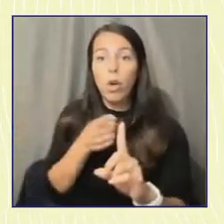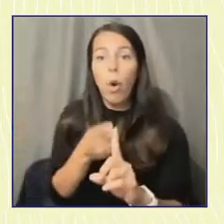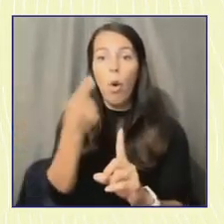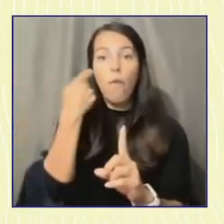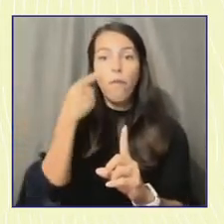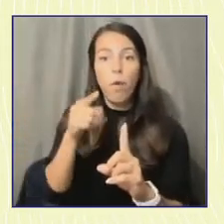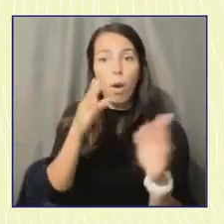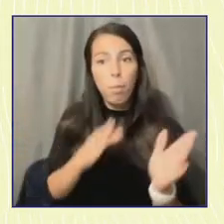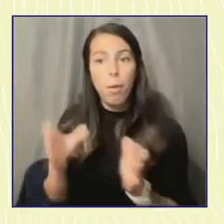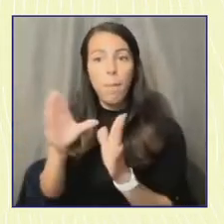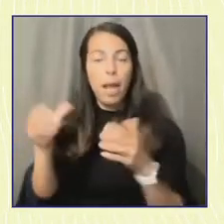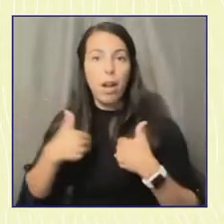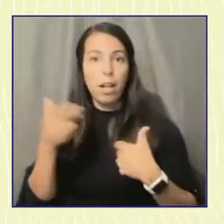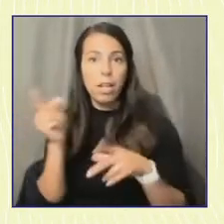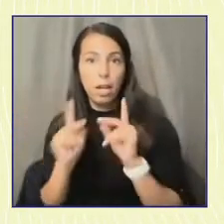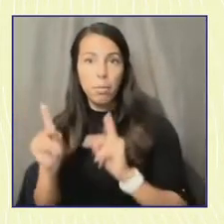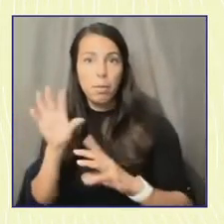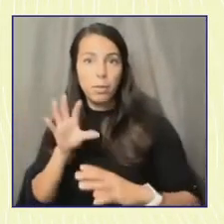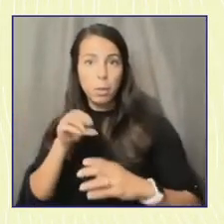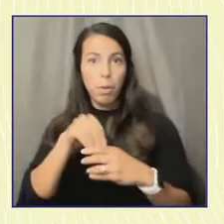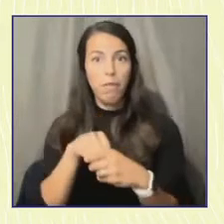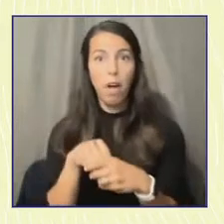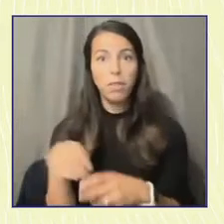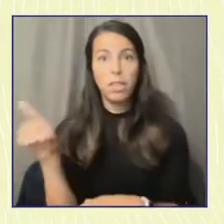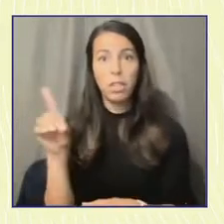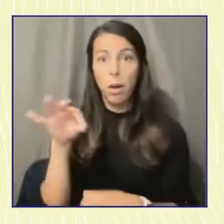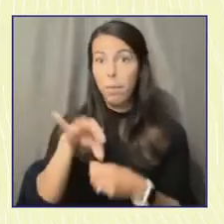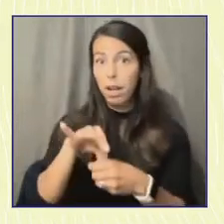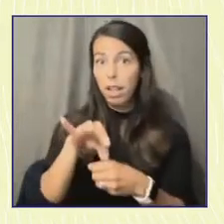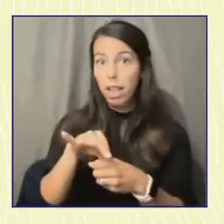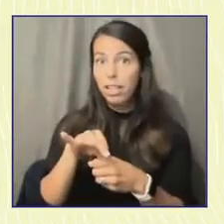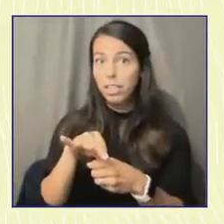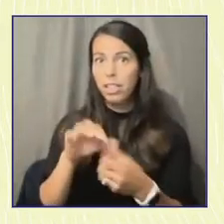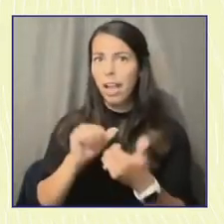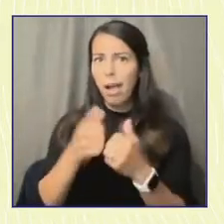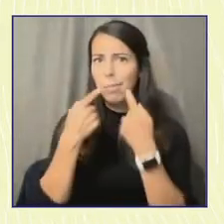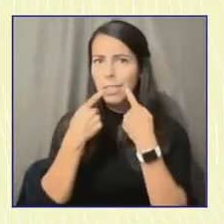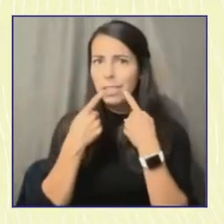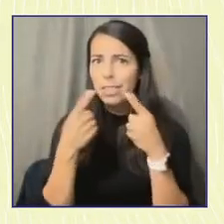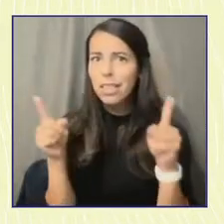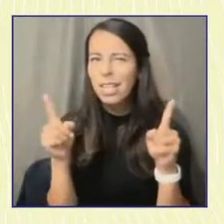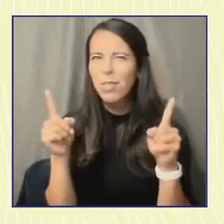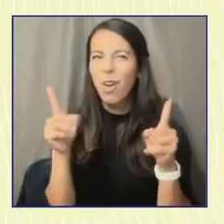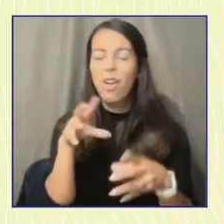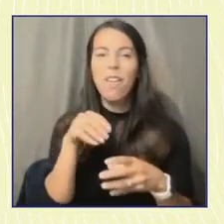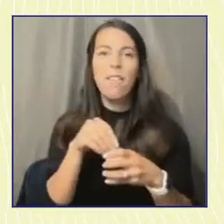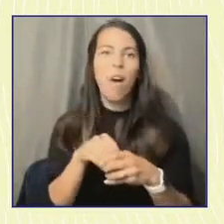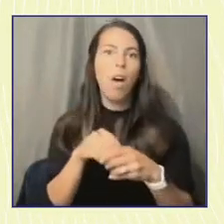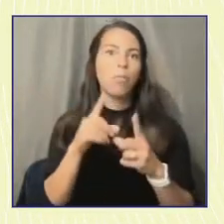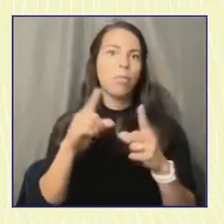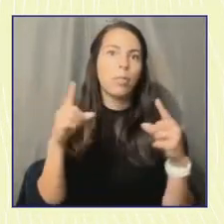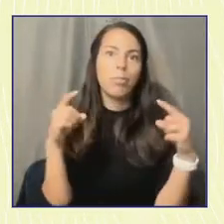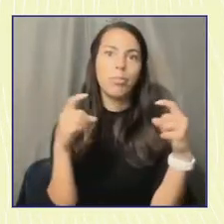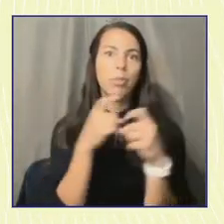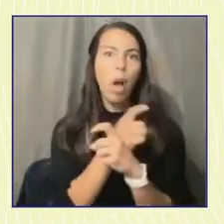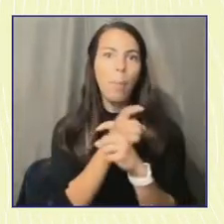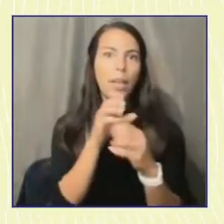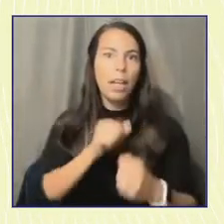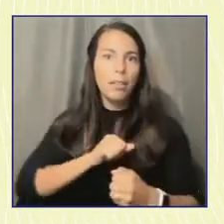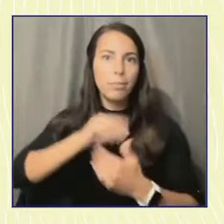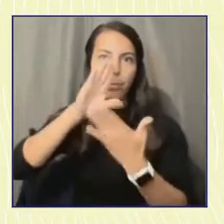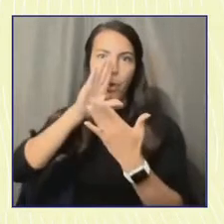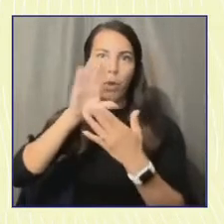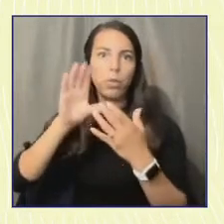participation successfully, it's imperative that we embrace a multifaceted and long term approach, one that centers